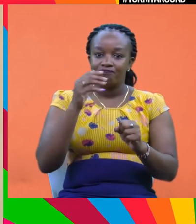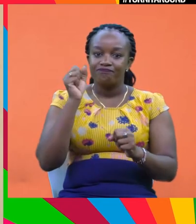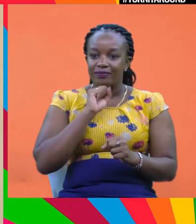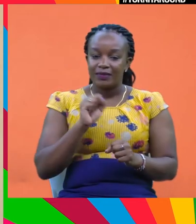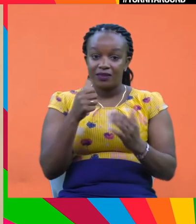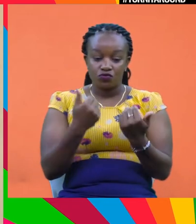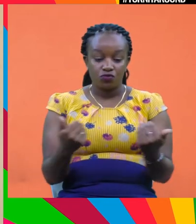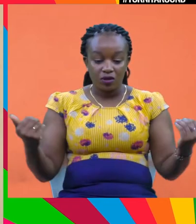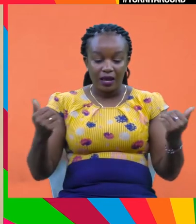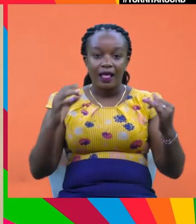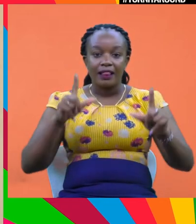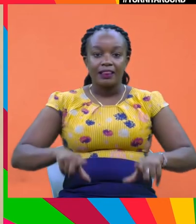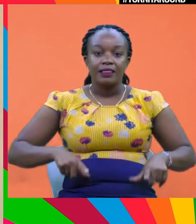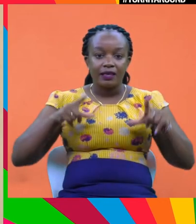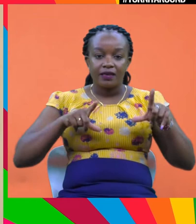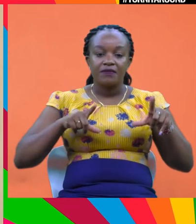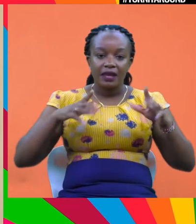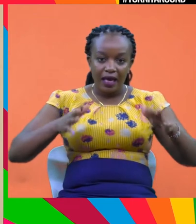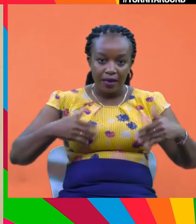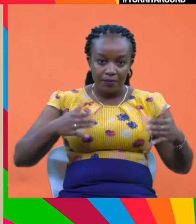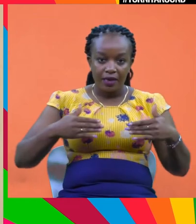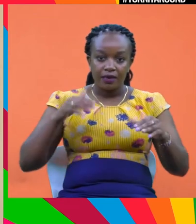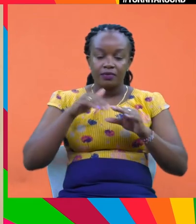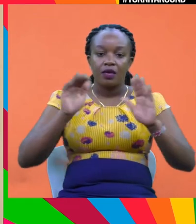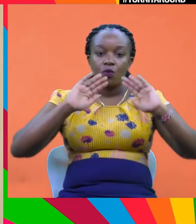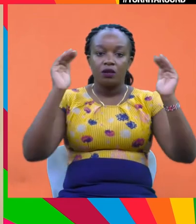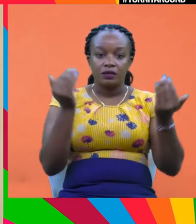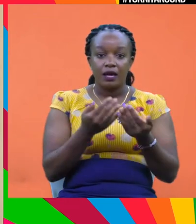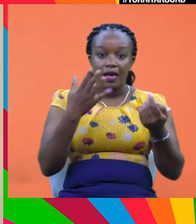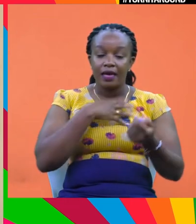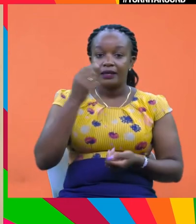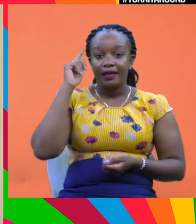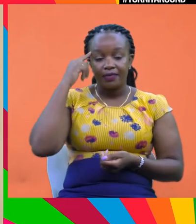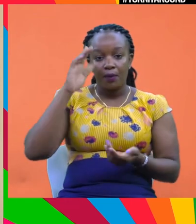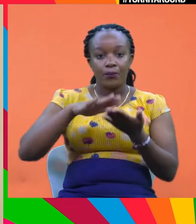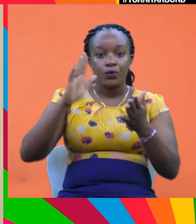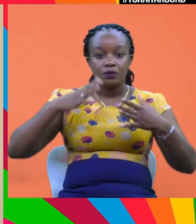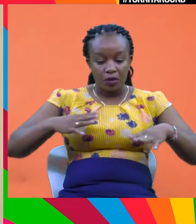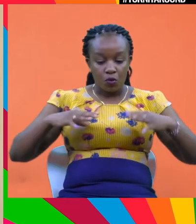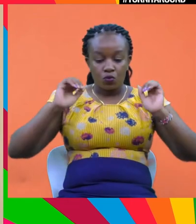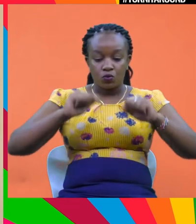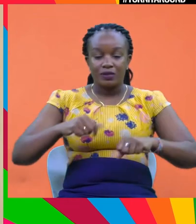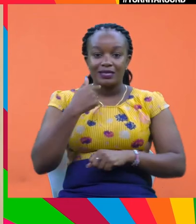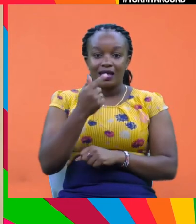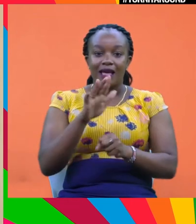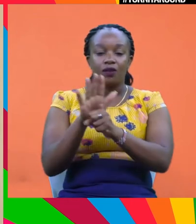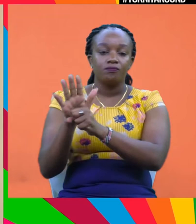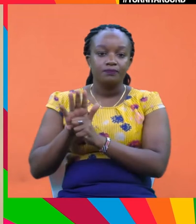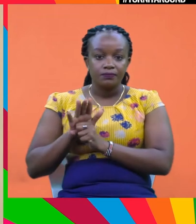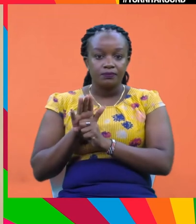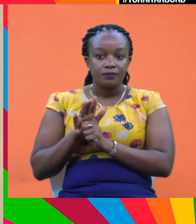are living in a happier, healthier planet? And I would think most people would say the latter.